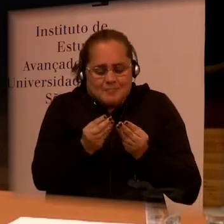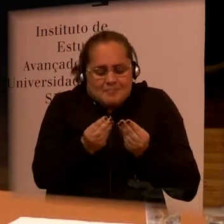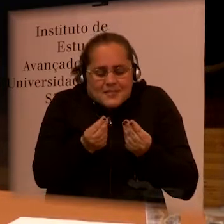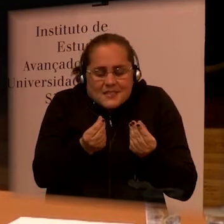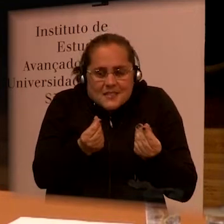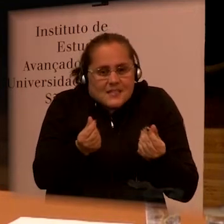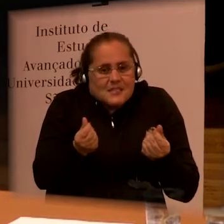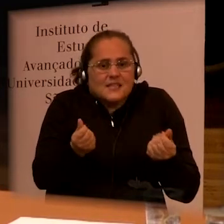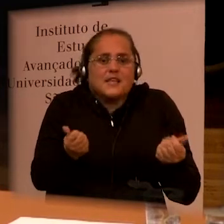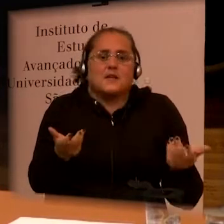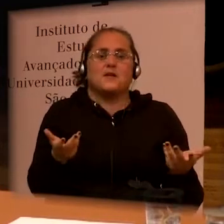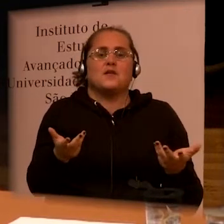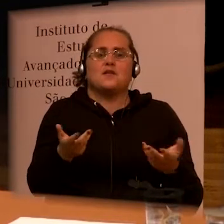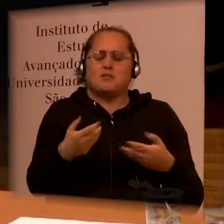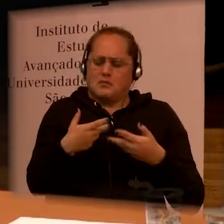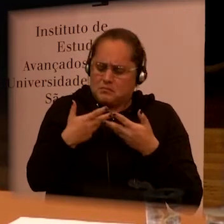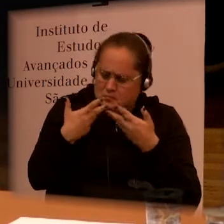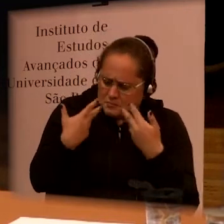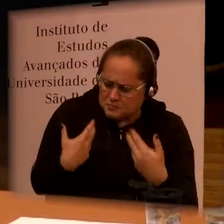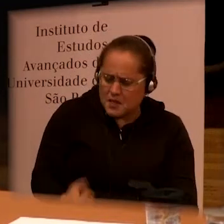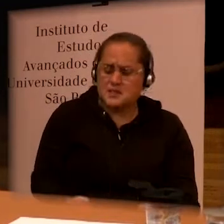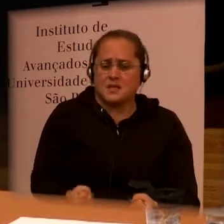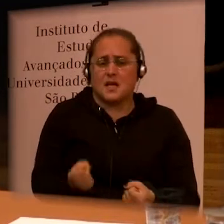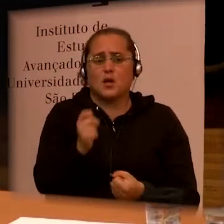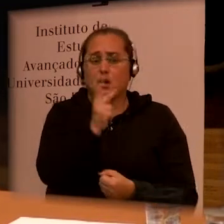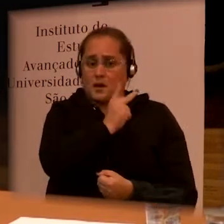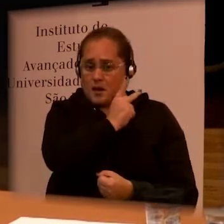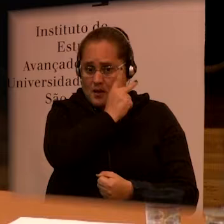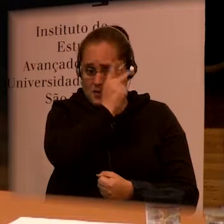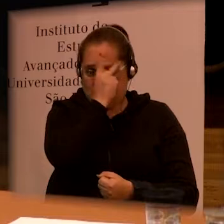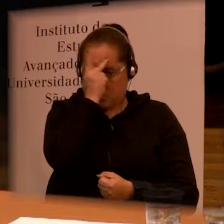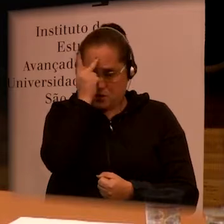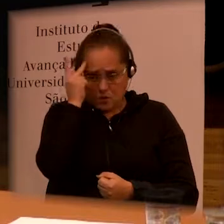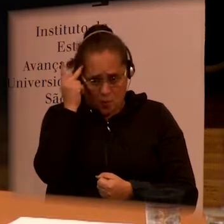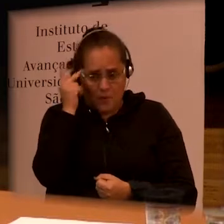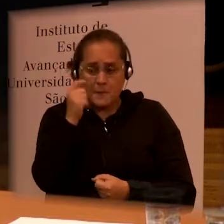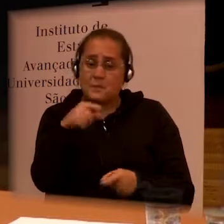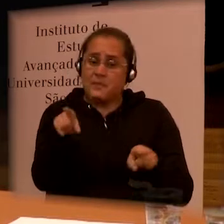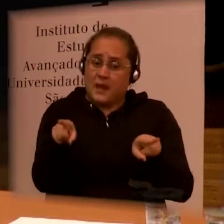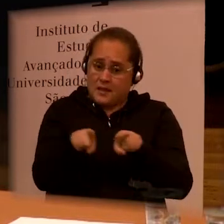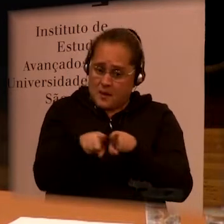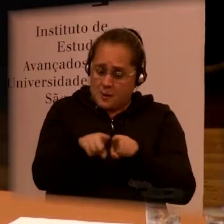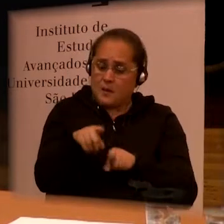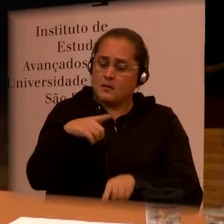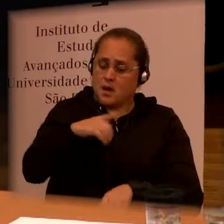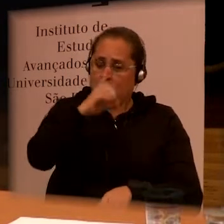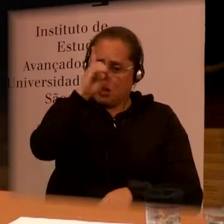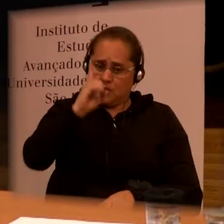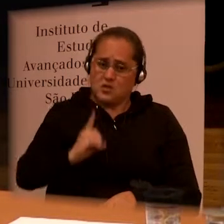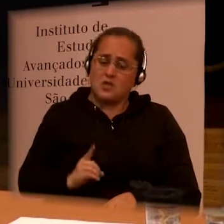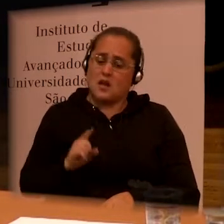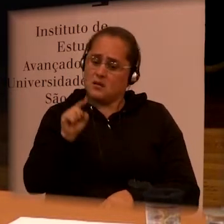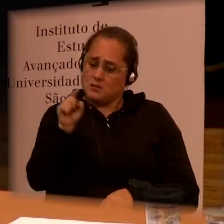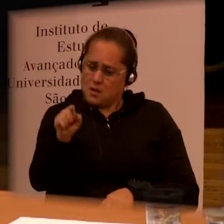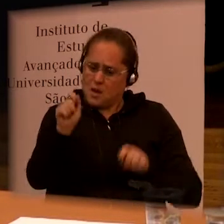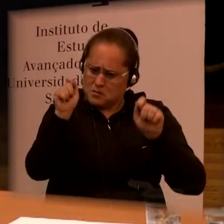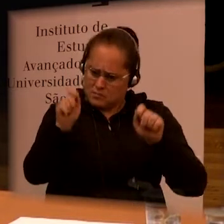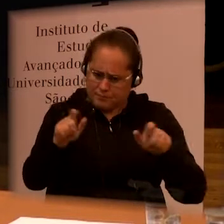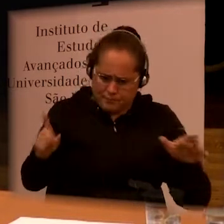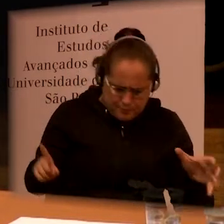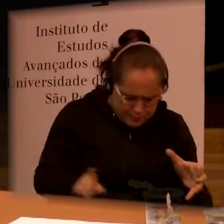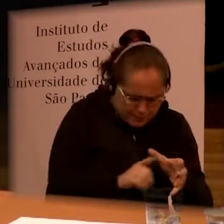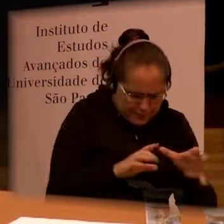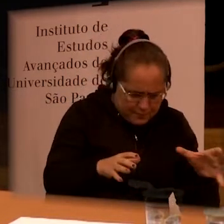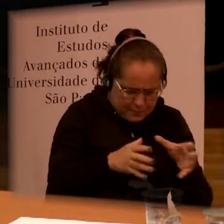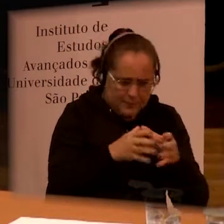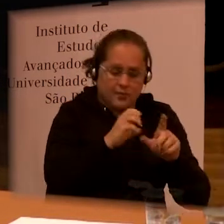that this is that people with disabilities have rights and that they are part of society and I think